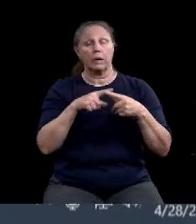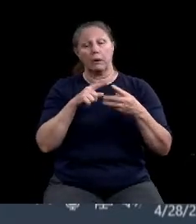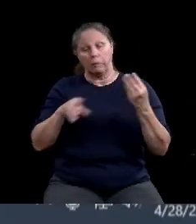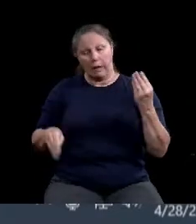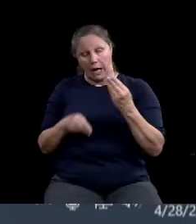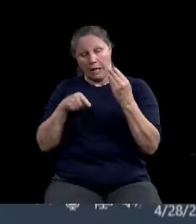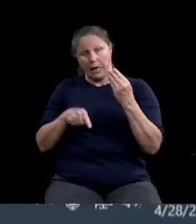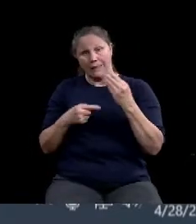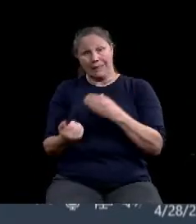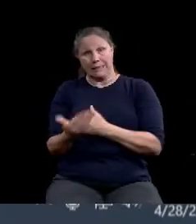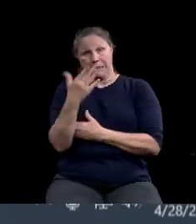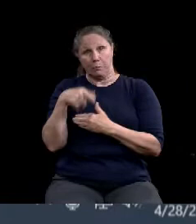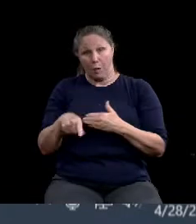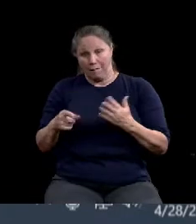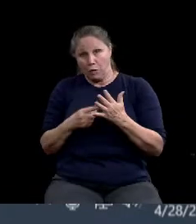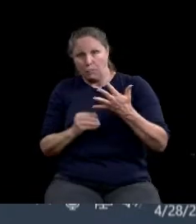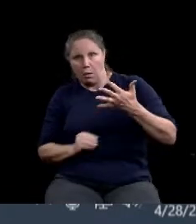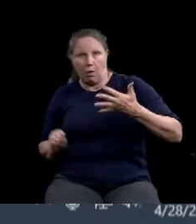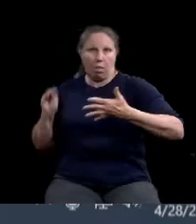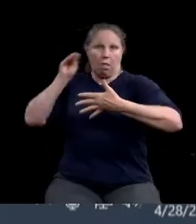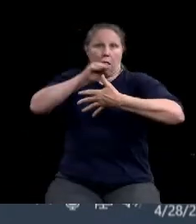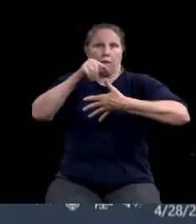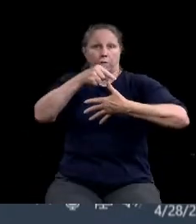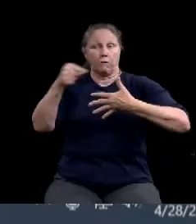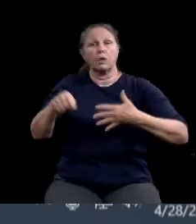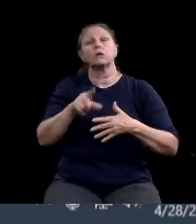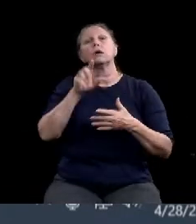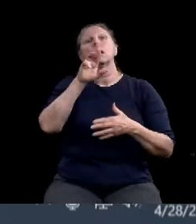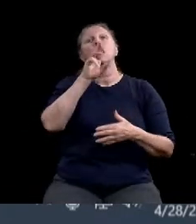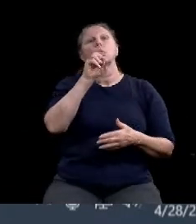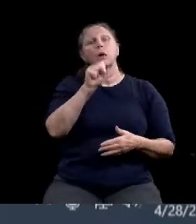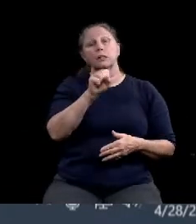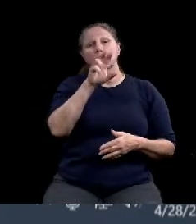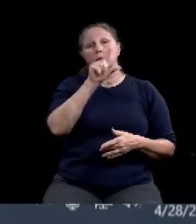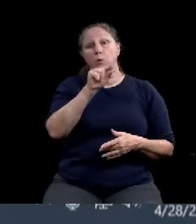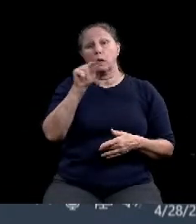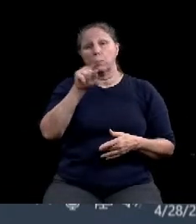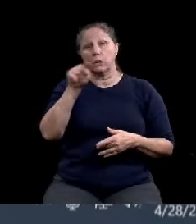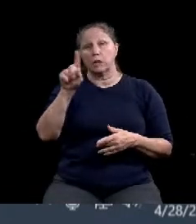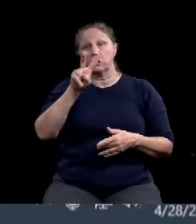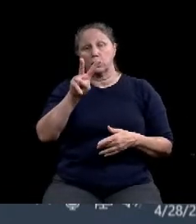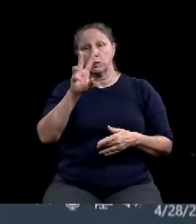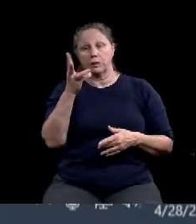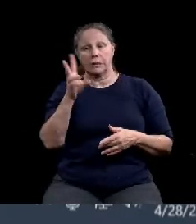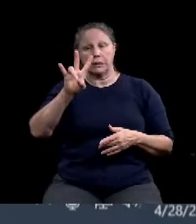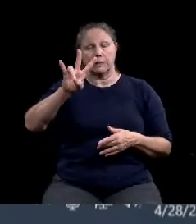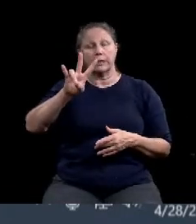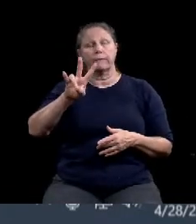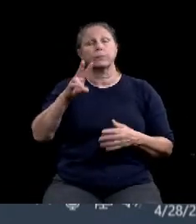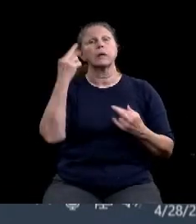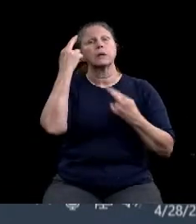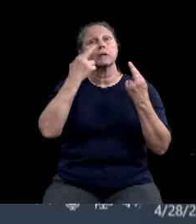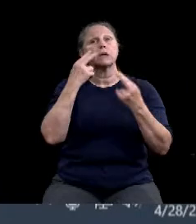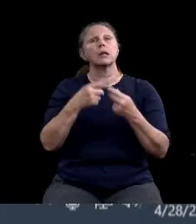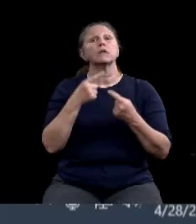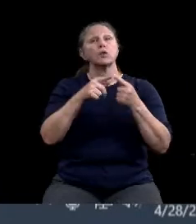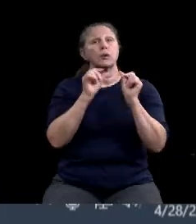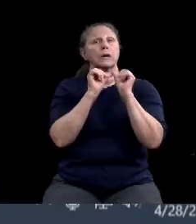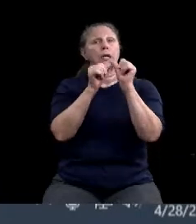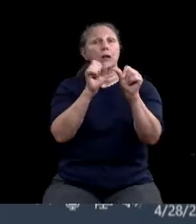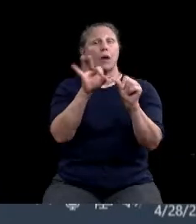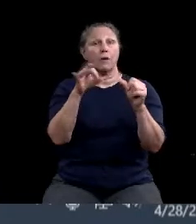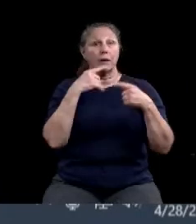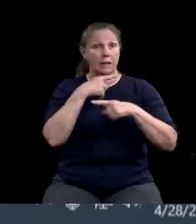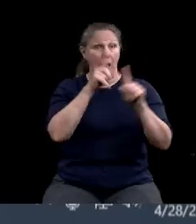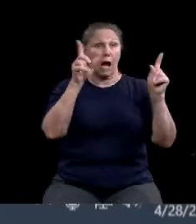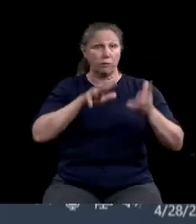resolution 2020-267. Consider a resolution consenting to the continuation of the declaration of local disaster and public health emergency issued on